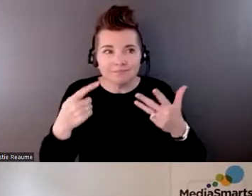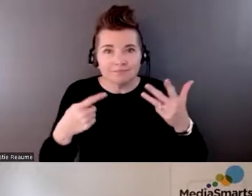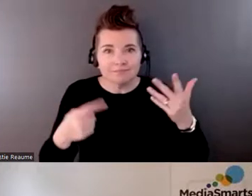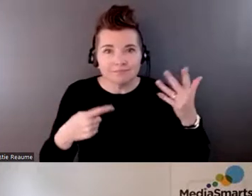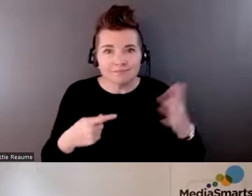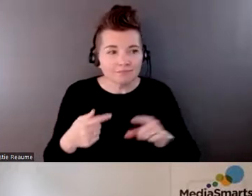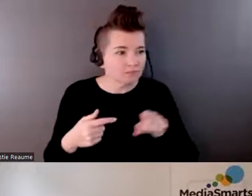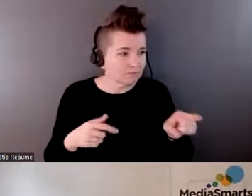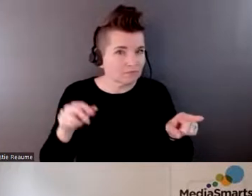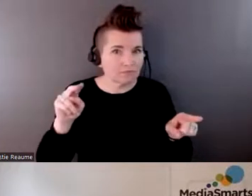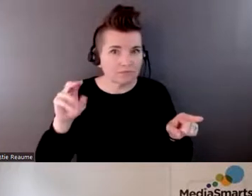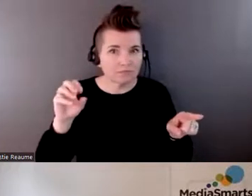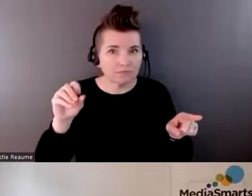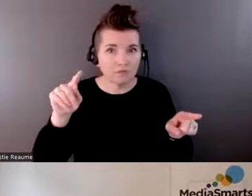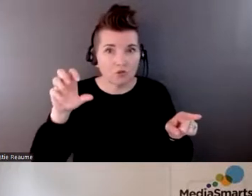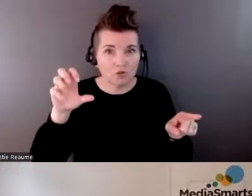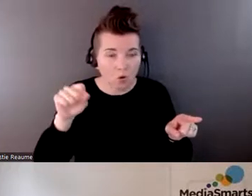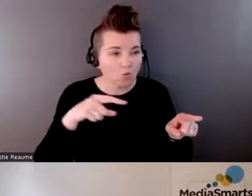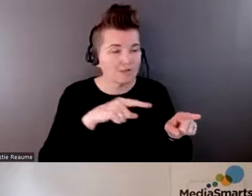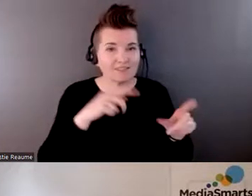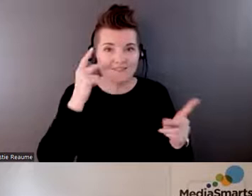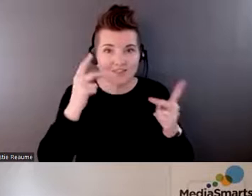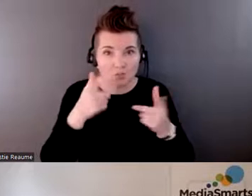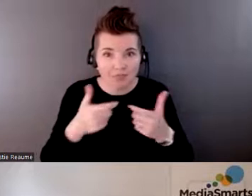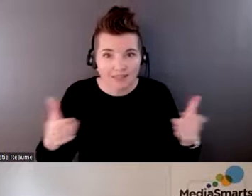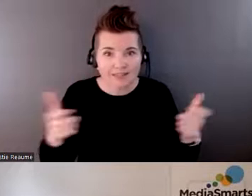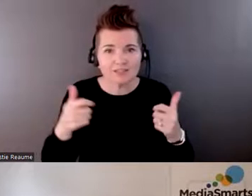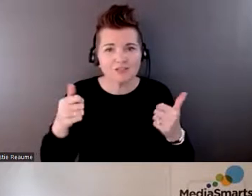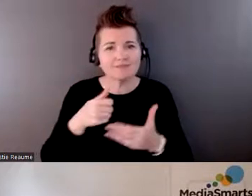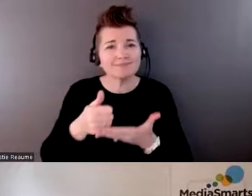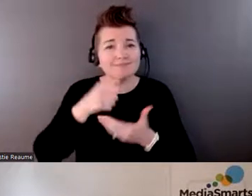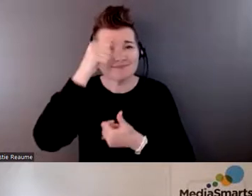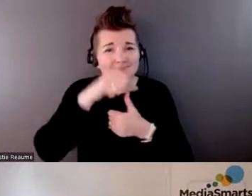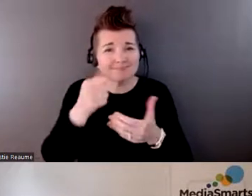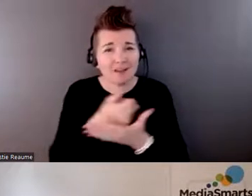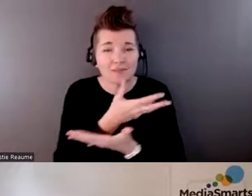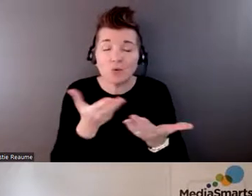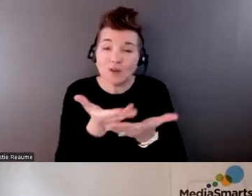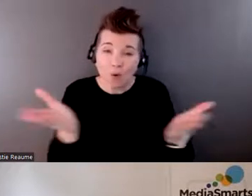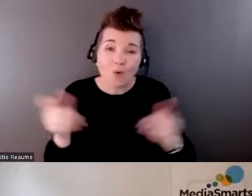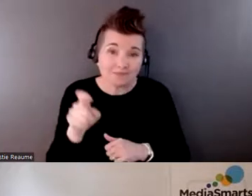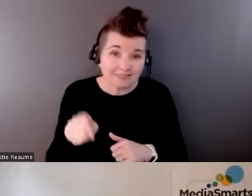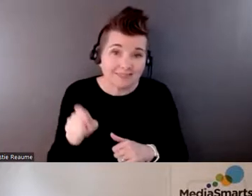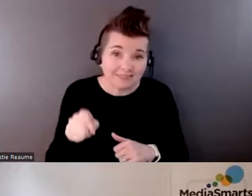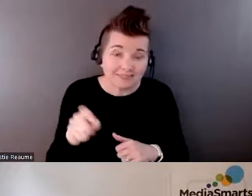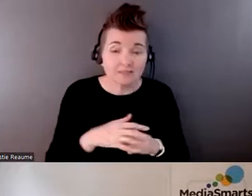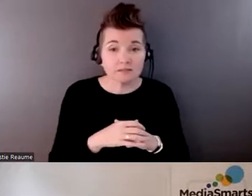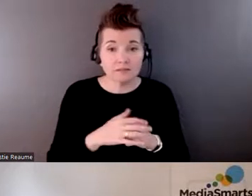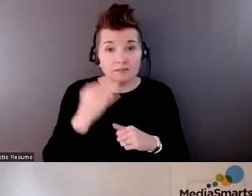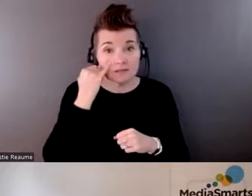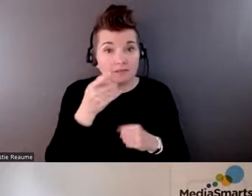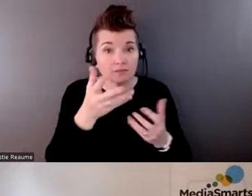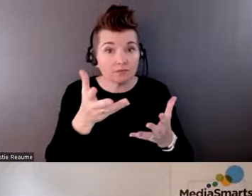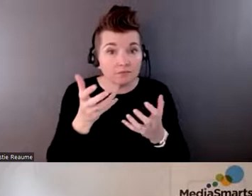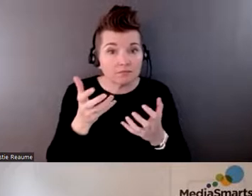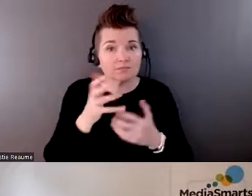and things that are both visual and keeping all those things in mind. So I would just say, if you're, you're looking to, you know, make it as accessible as